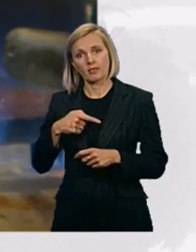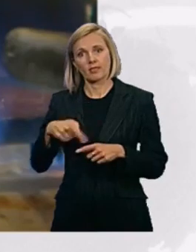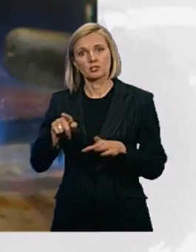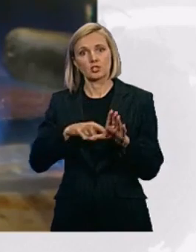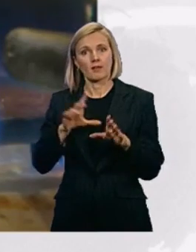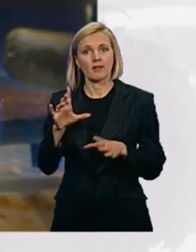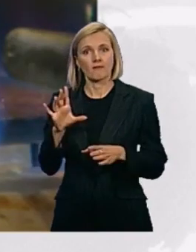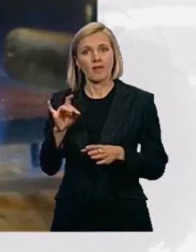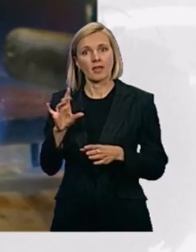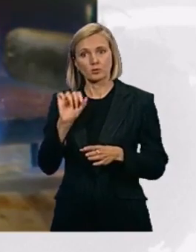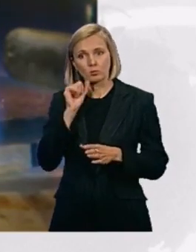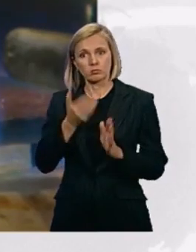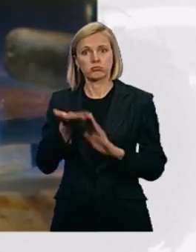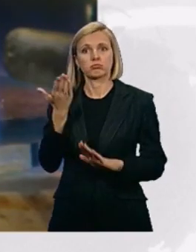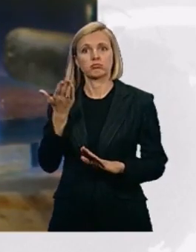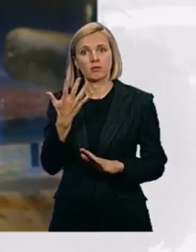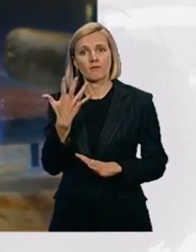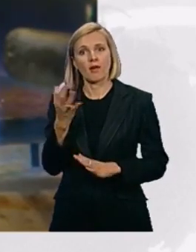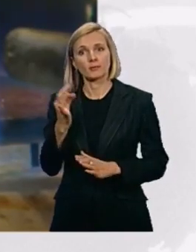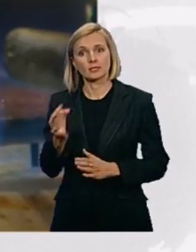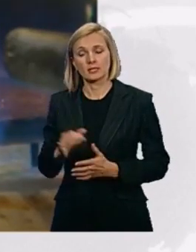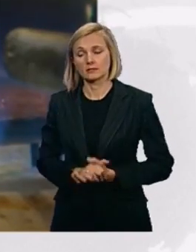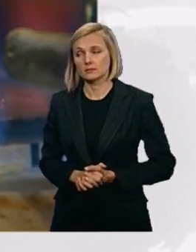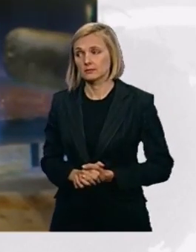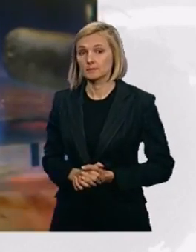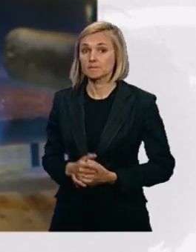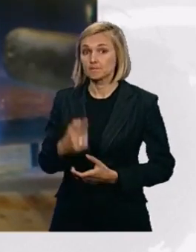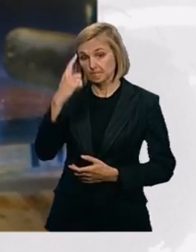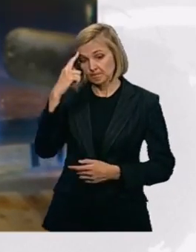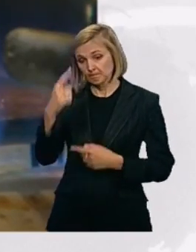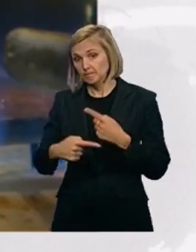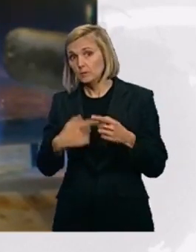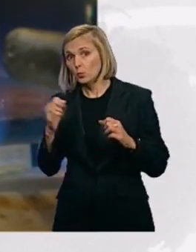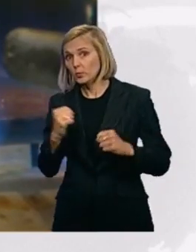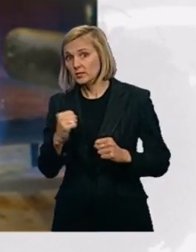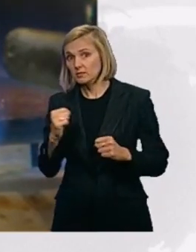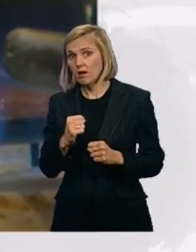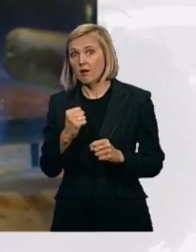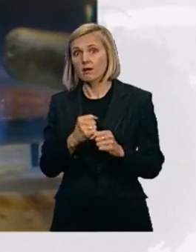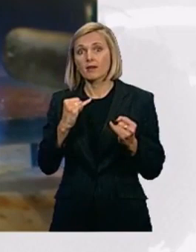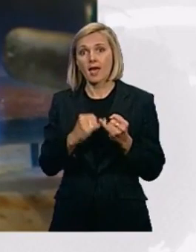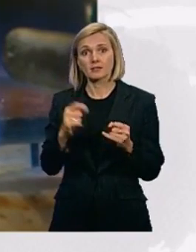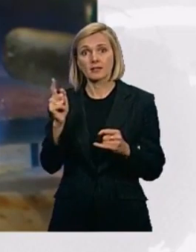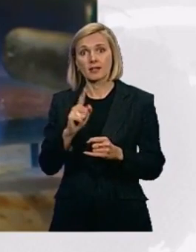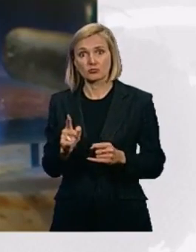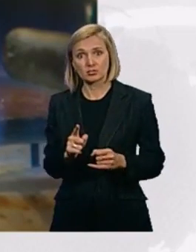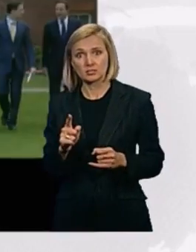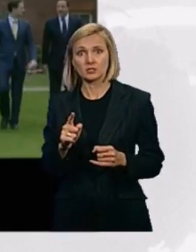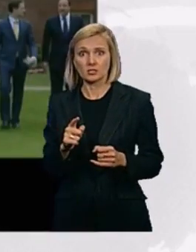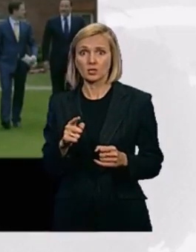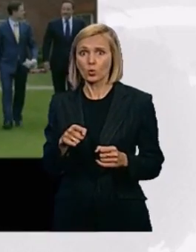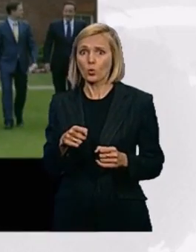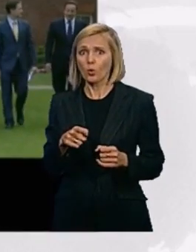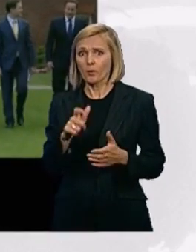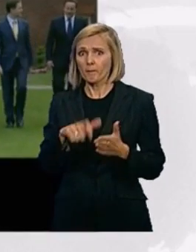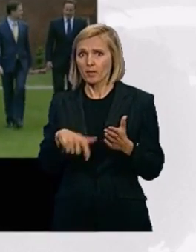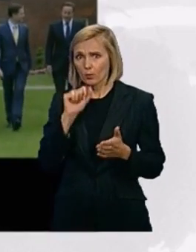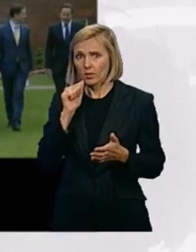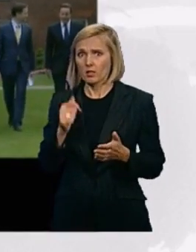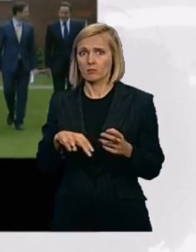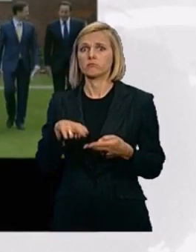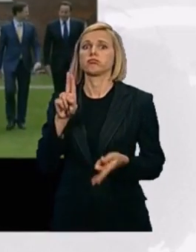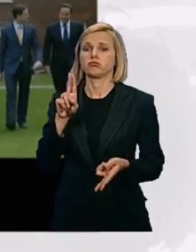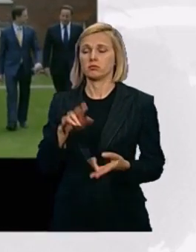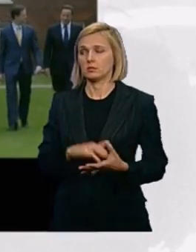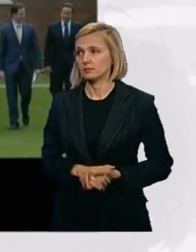energy is one major factor with predictions that our gas and electricity bills will rise by up to 15% this summer. One year